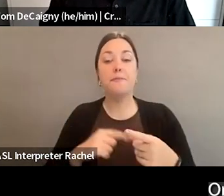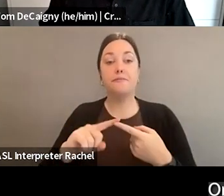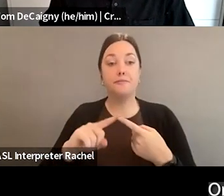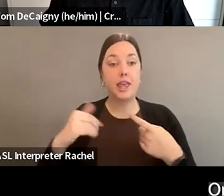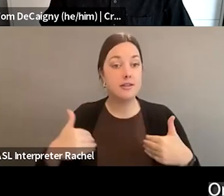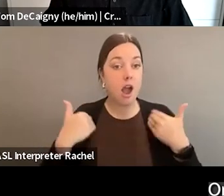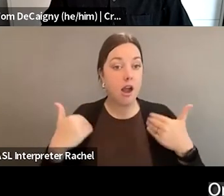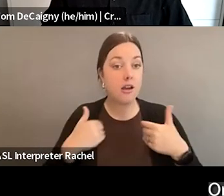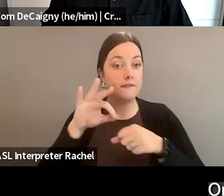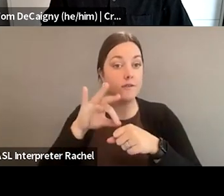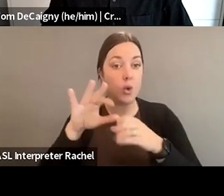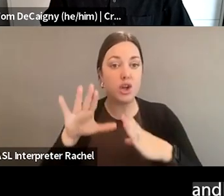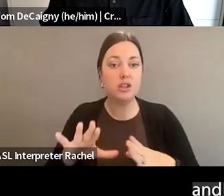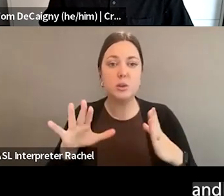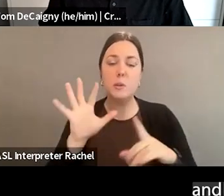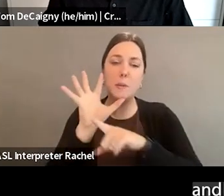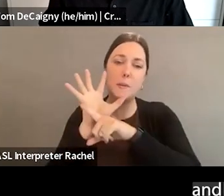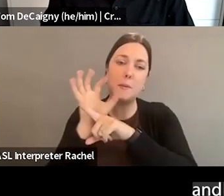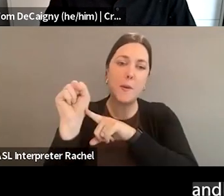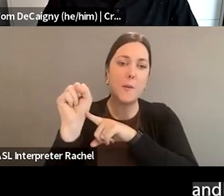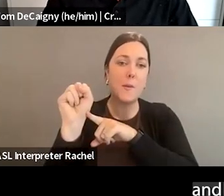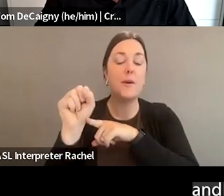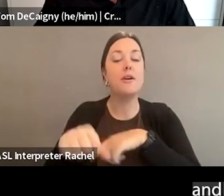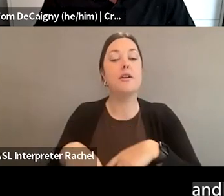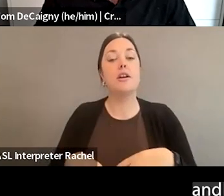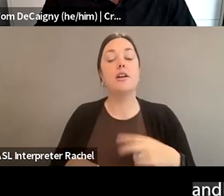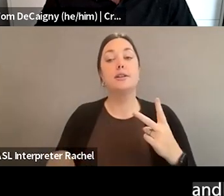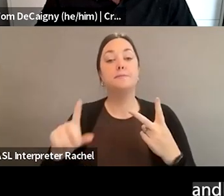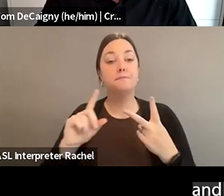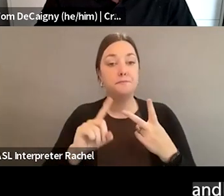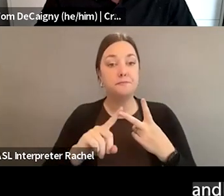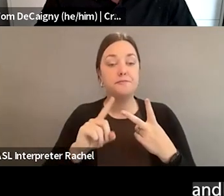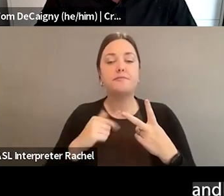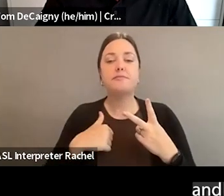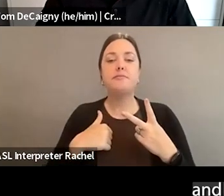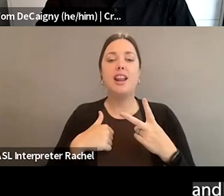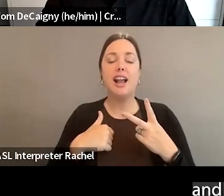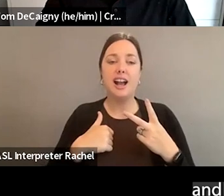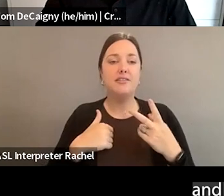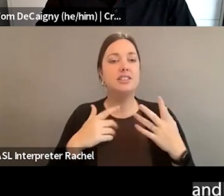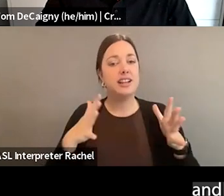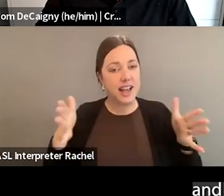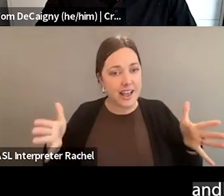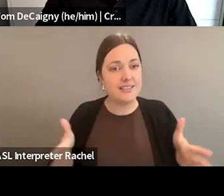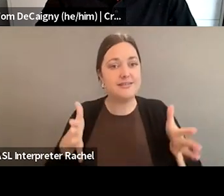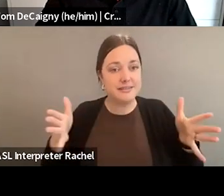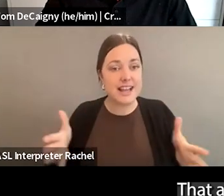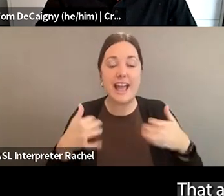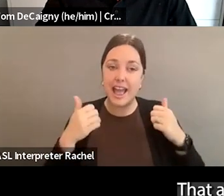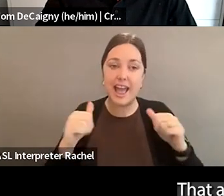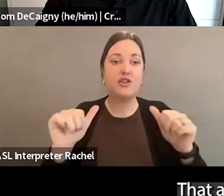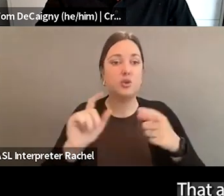voters has been phenomenal, and there has been a significantly funded effort to get those younger voters out.